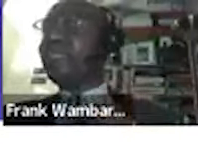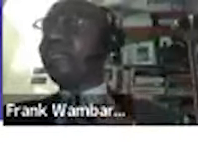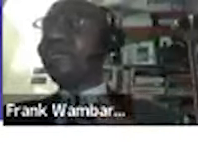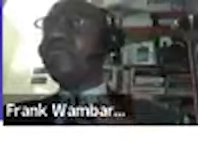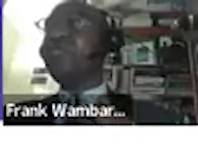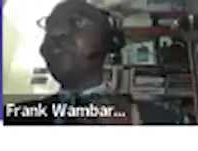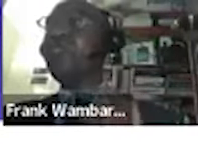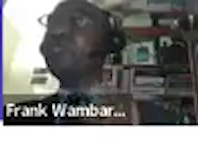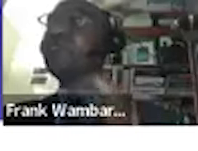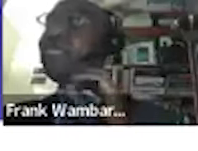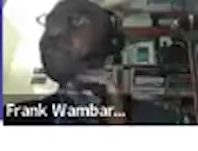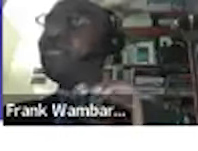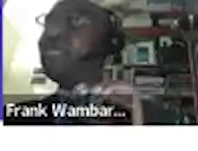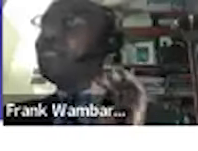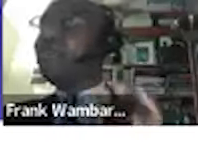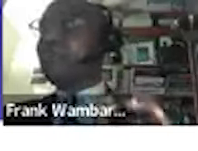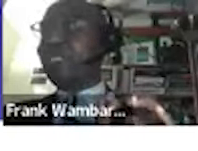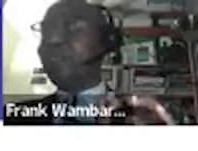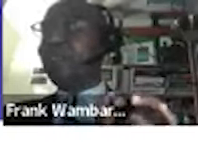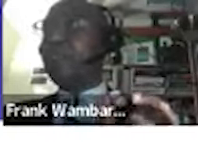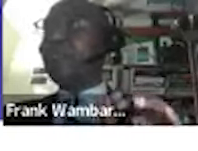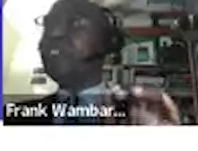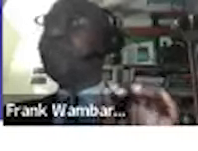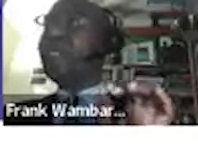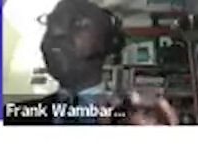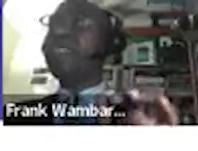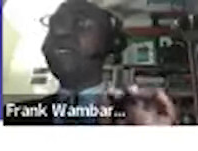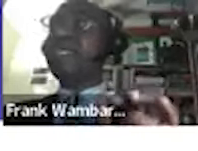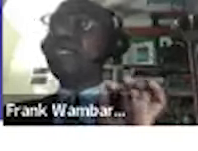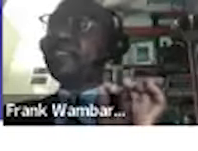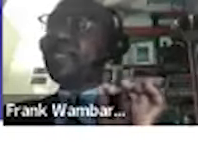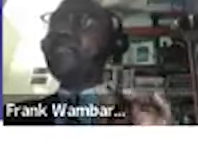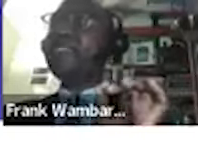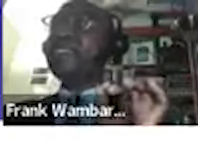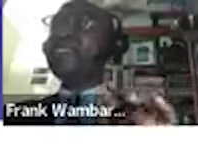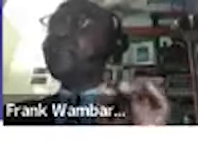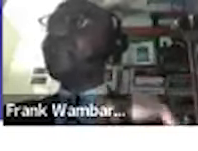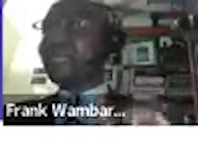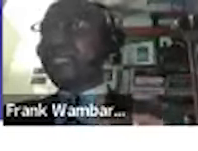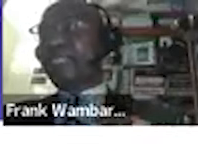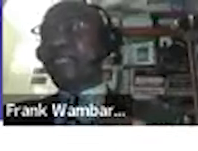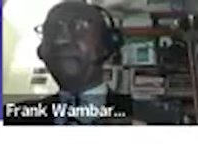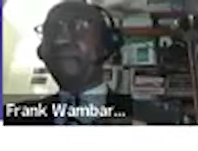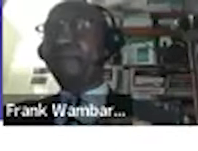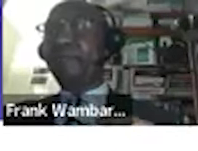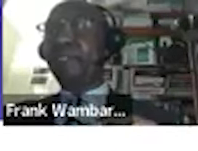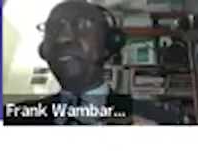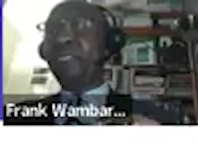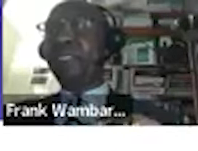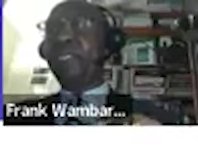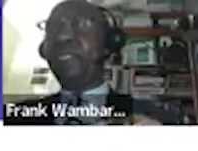address and telephone not the one made in liverwood you need to make sure that it's something that can be on the ticketed